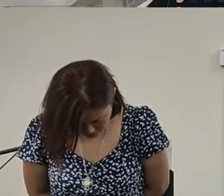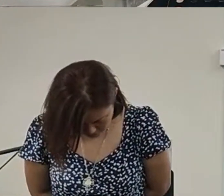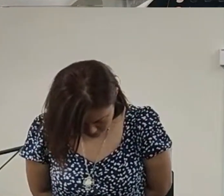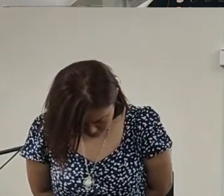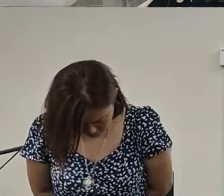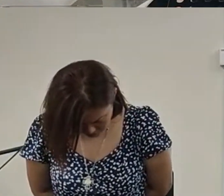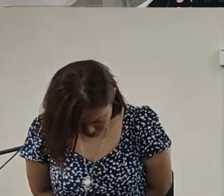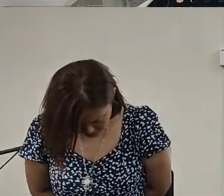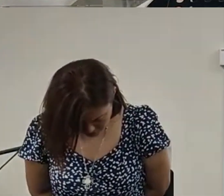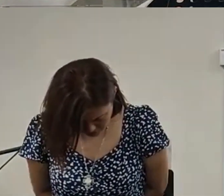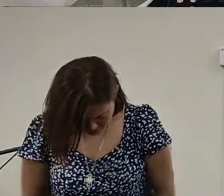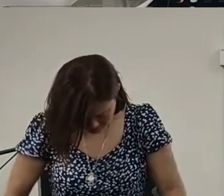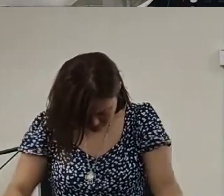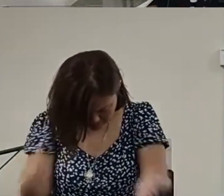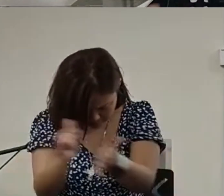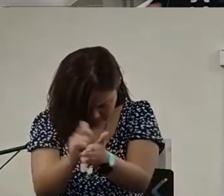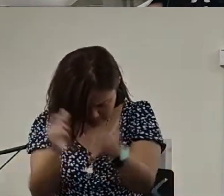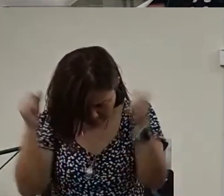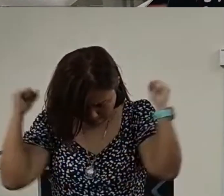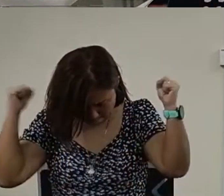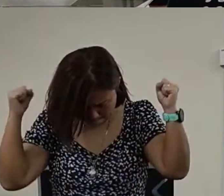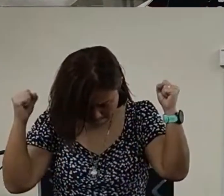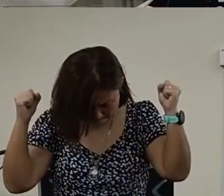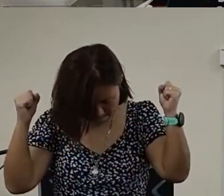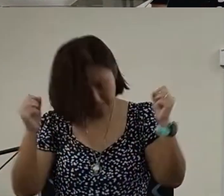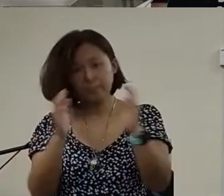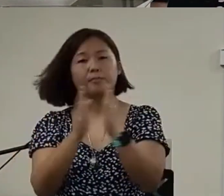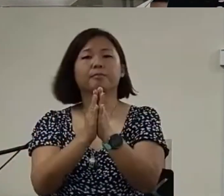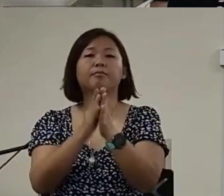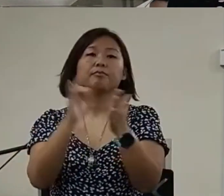that is a powerful prayer it's a powerful truth